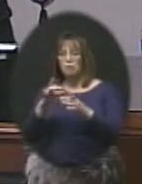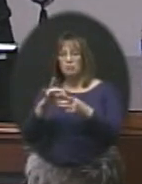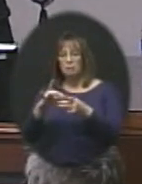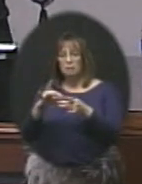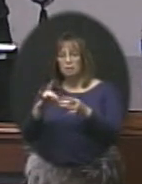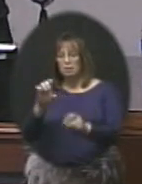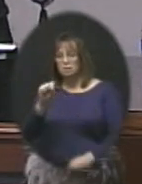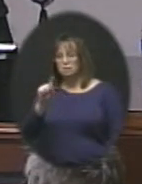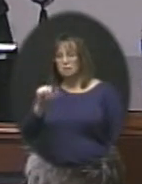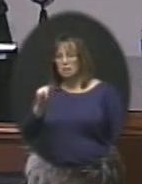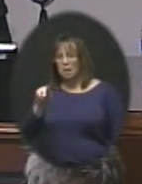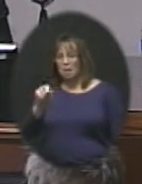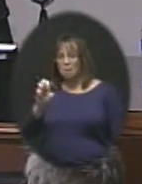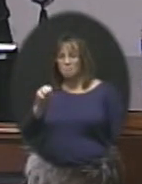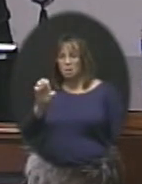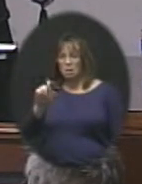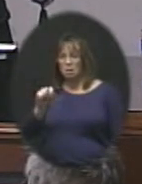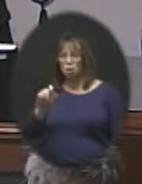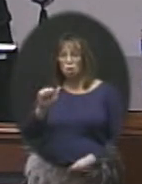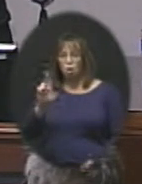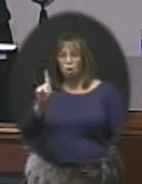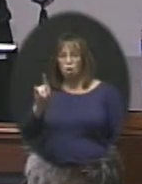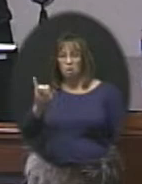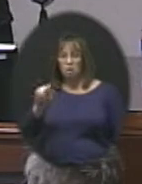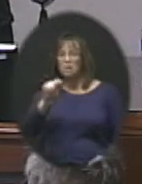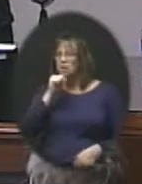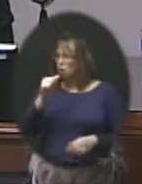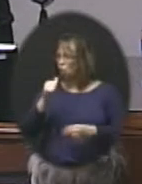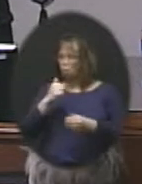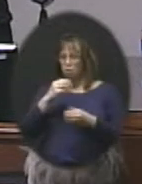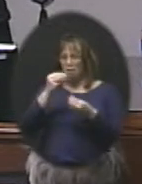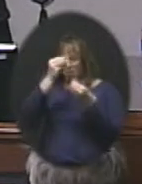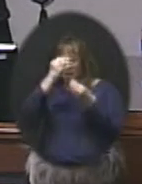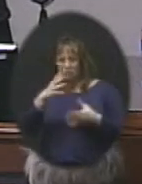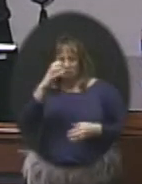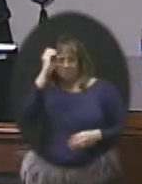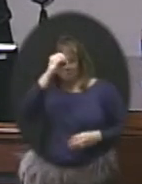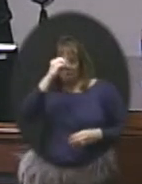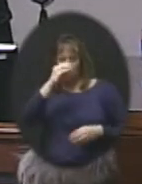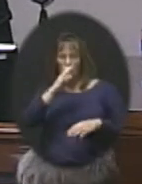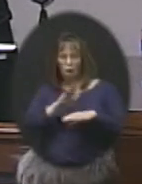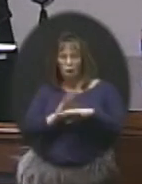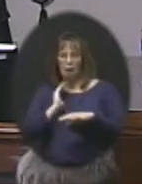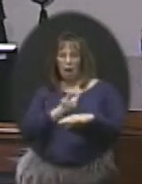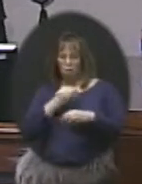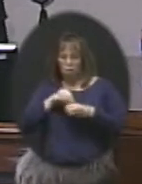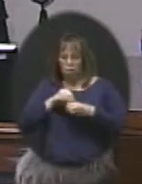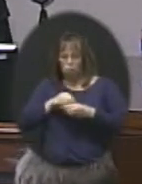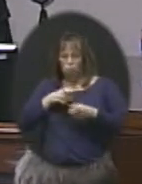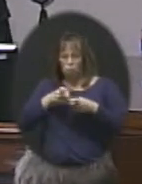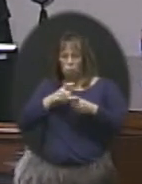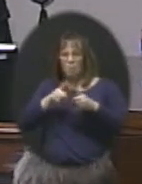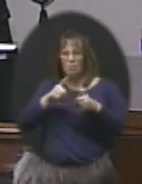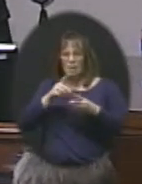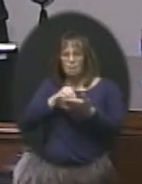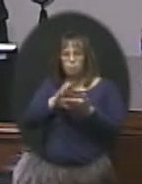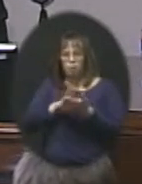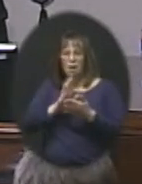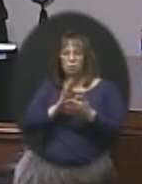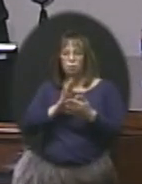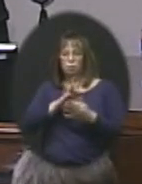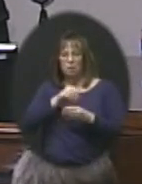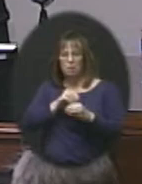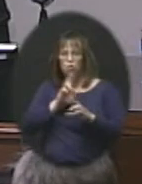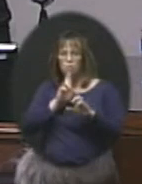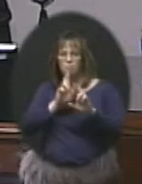don't offer or give an opinion on our internal controls, they do state in their reports whether or not